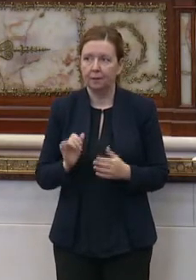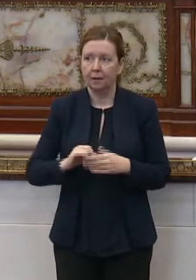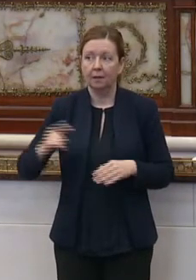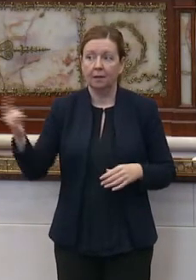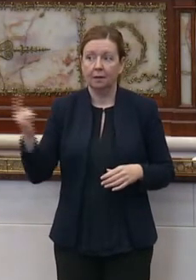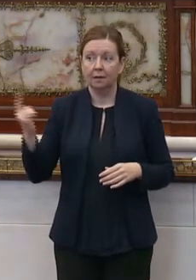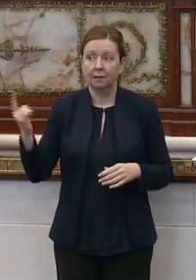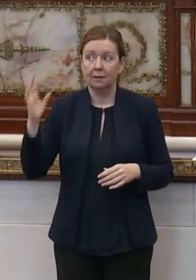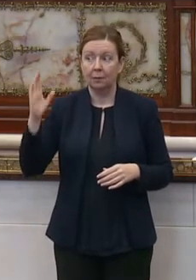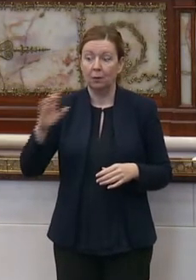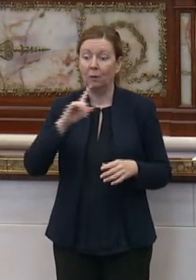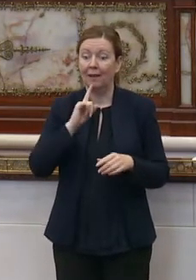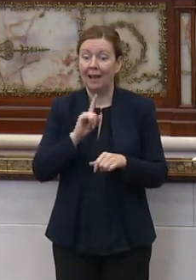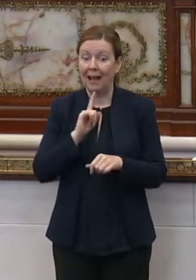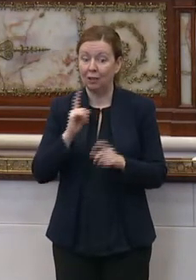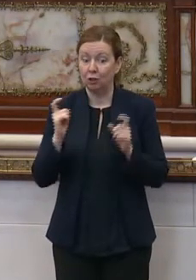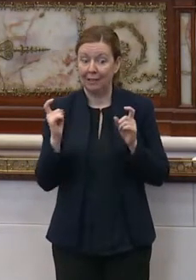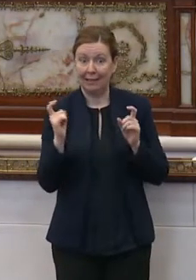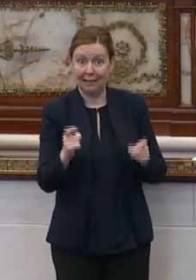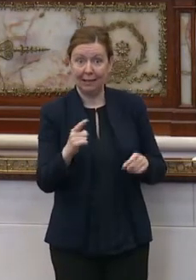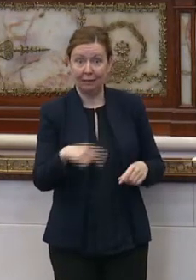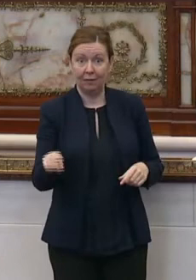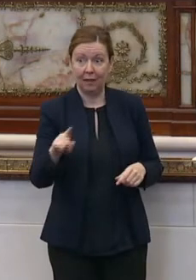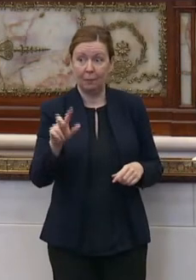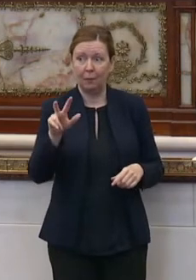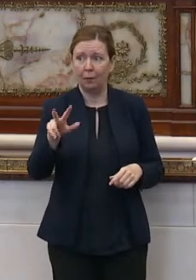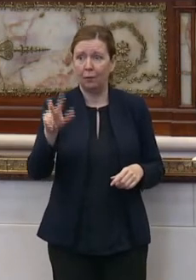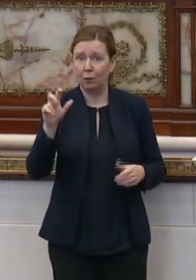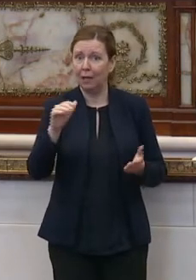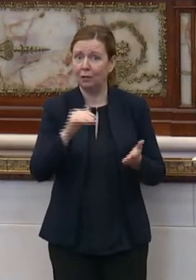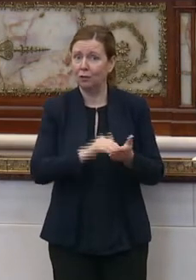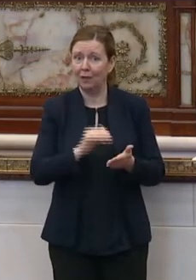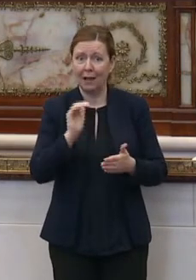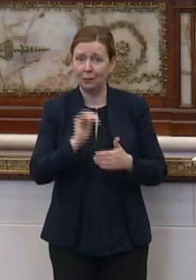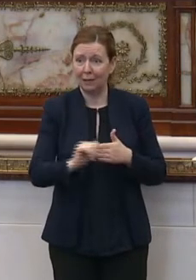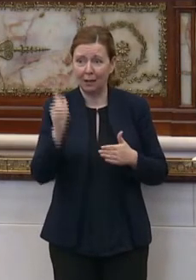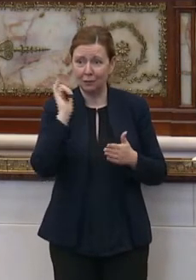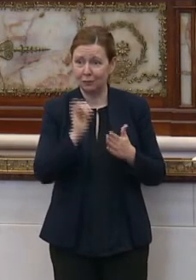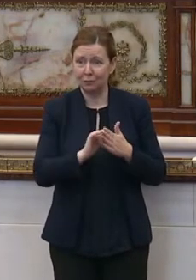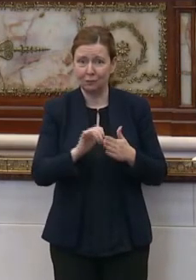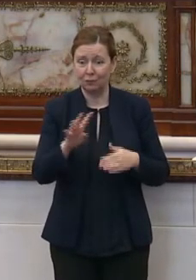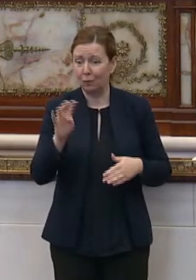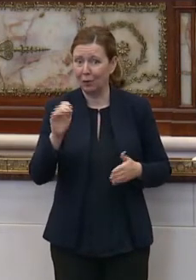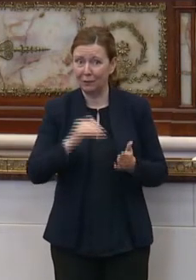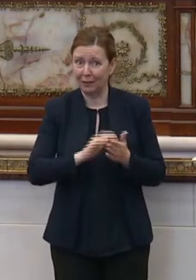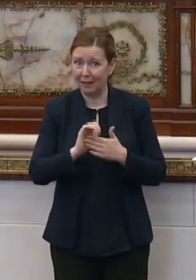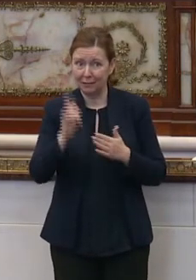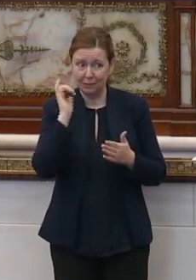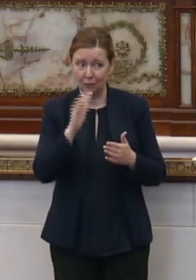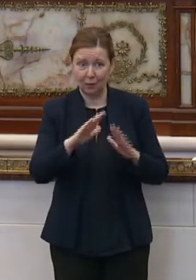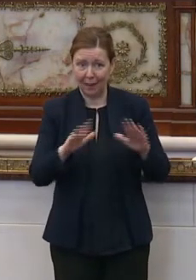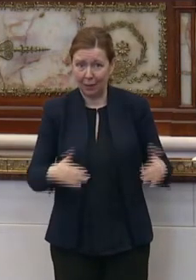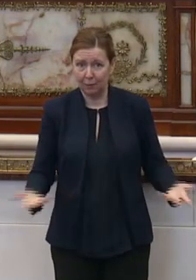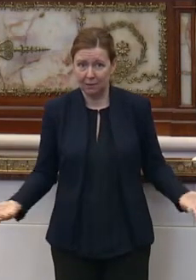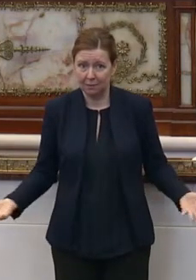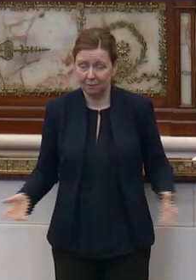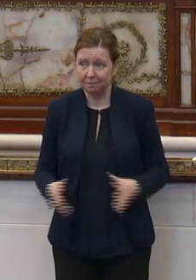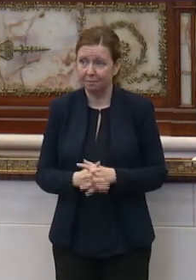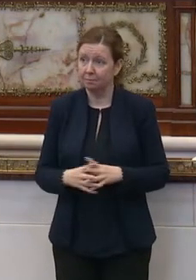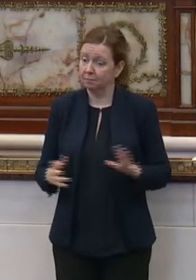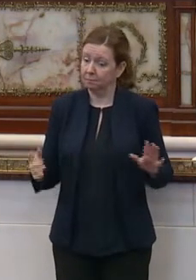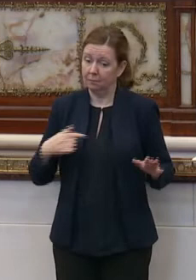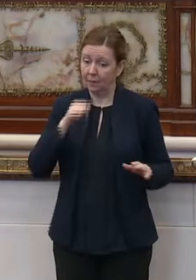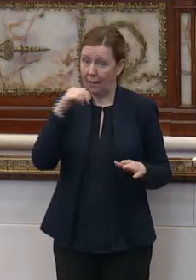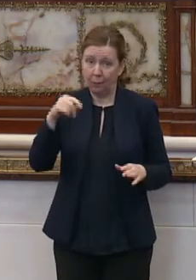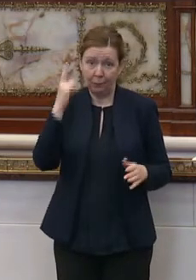someone will actually give them three hundred thousand dollars, four hundred thousand dollars for the house, because